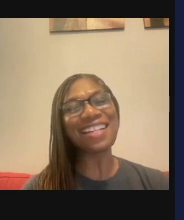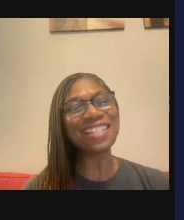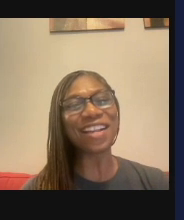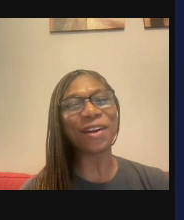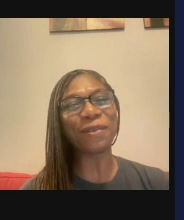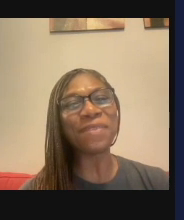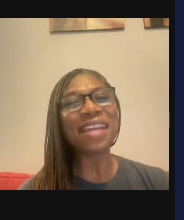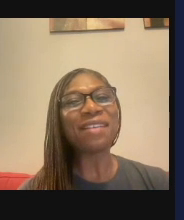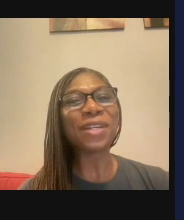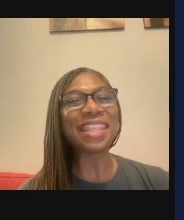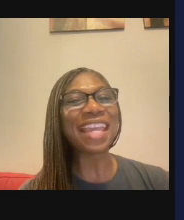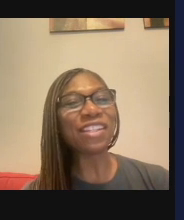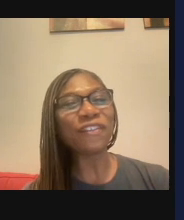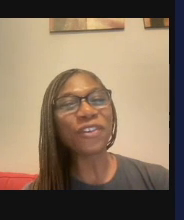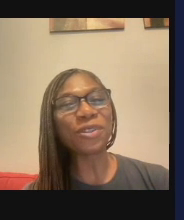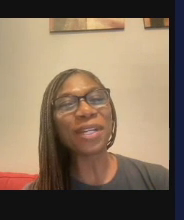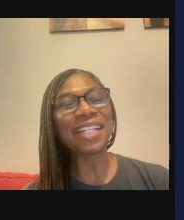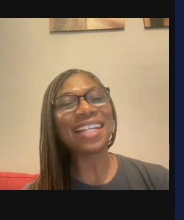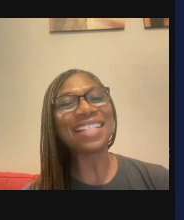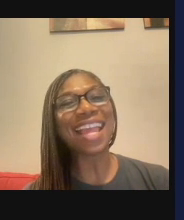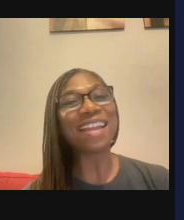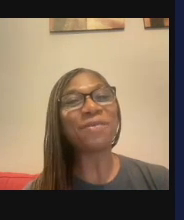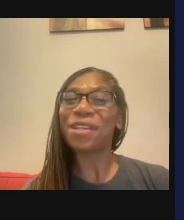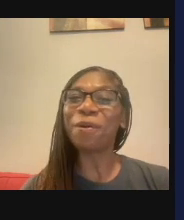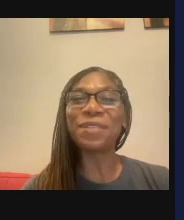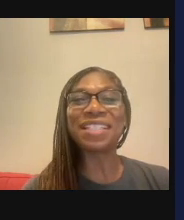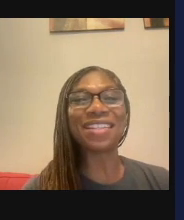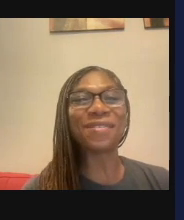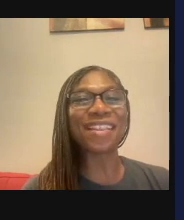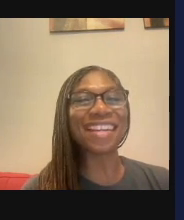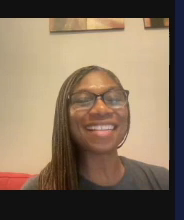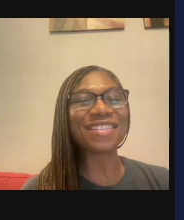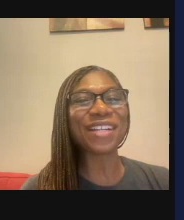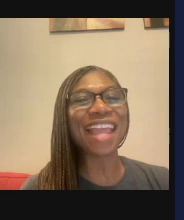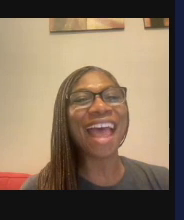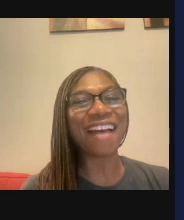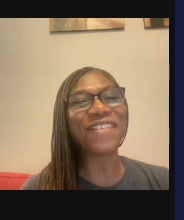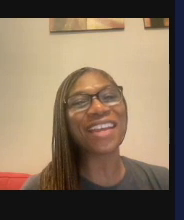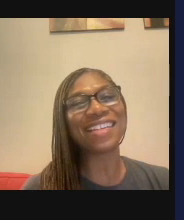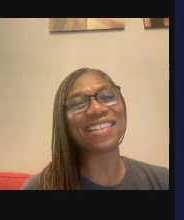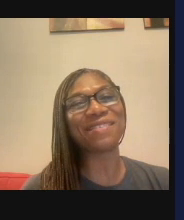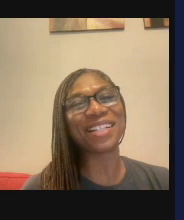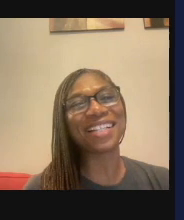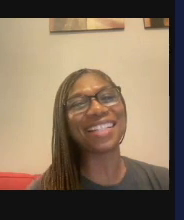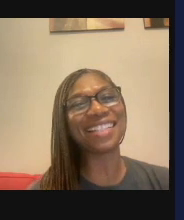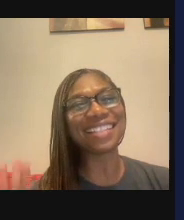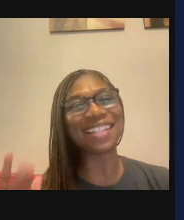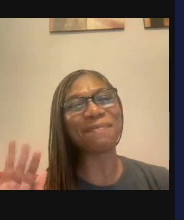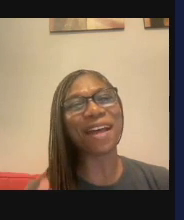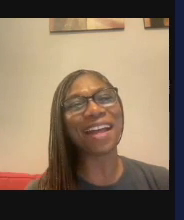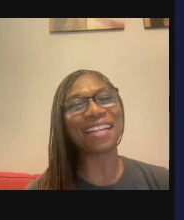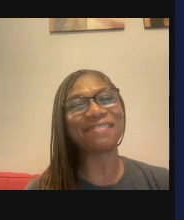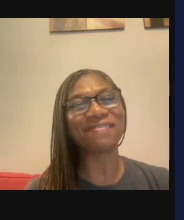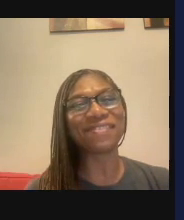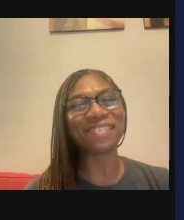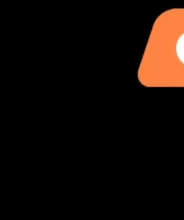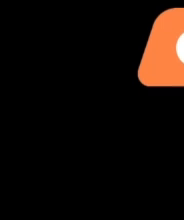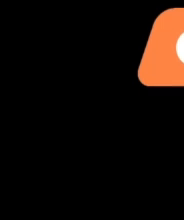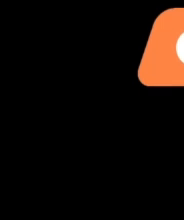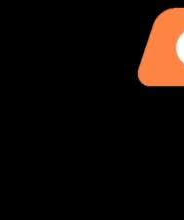got? Let us know. We thank you for joining us, and we hope to see you on the next one. Have a good one. Goodbye.